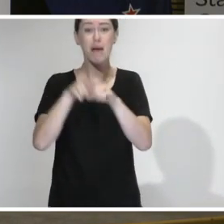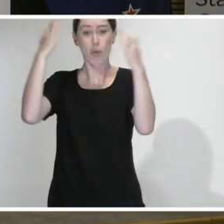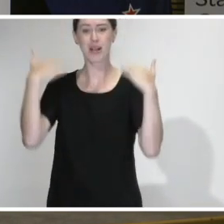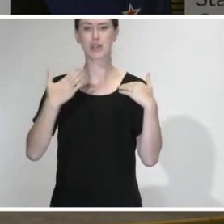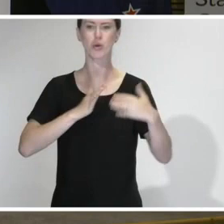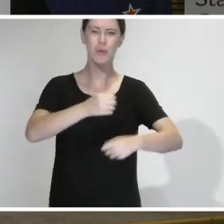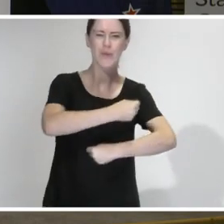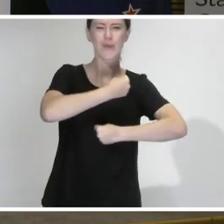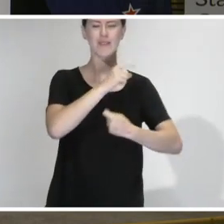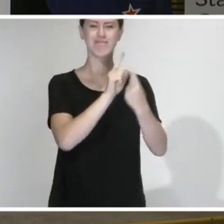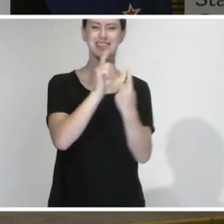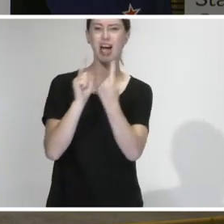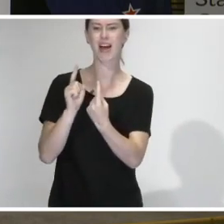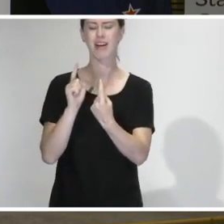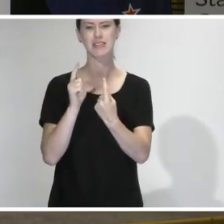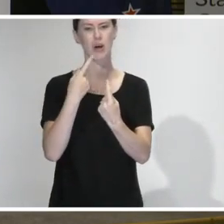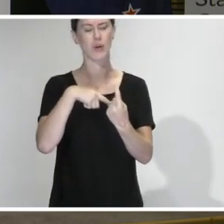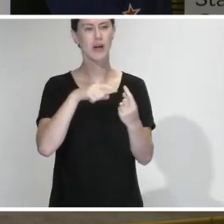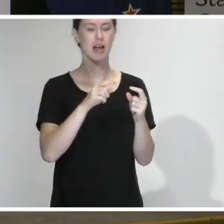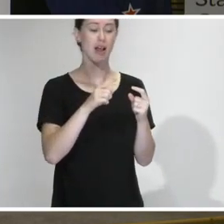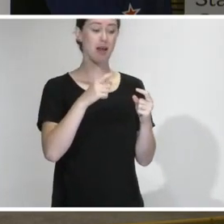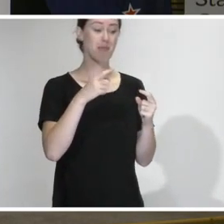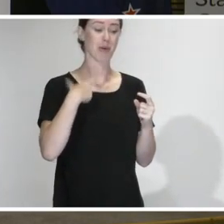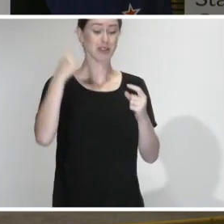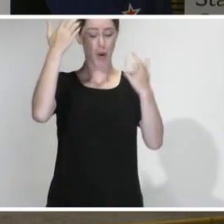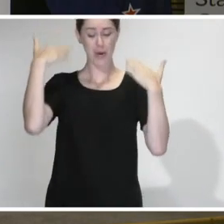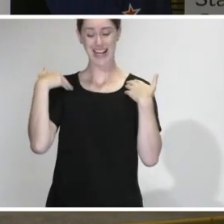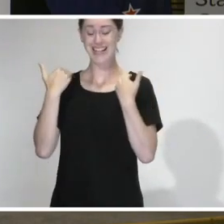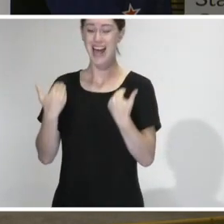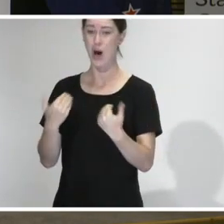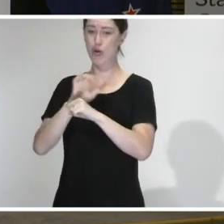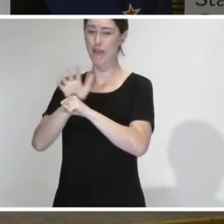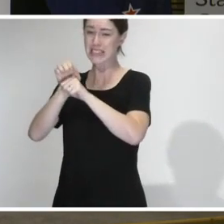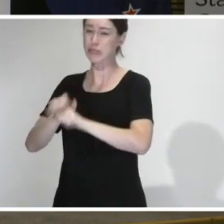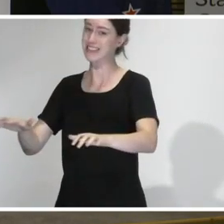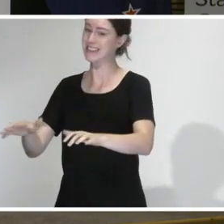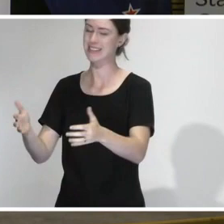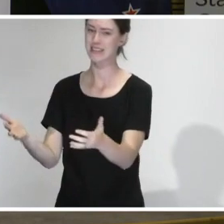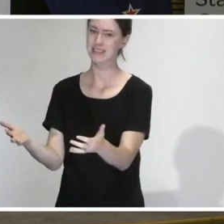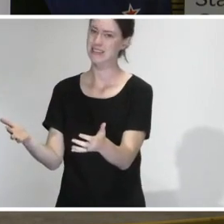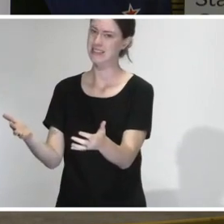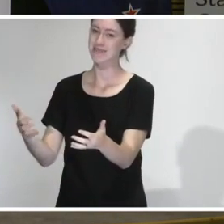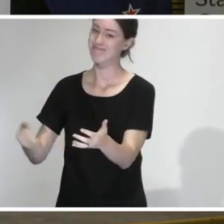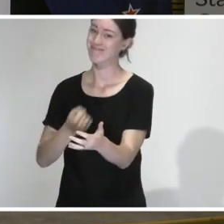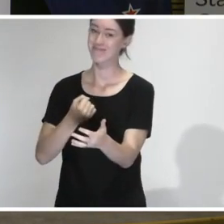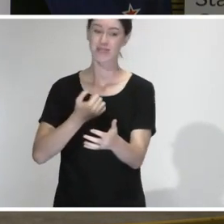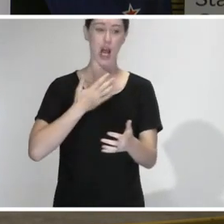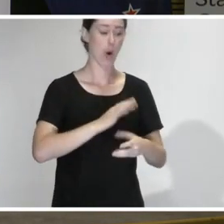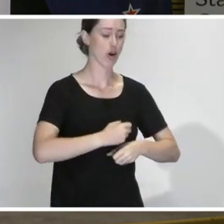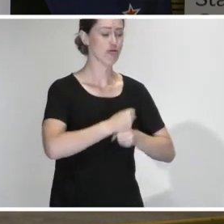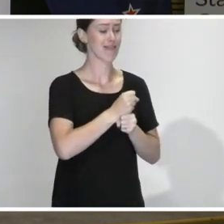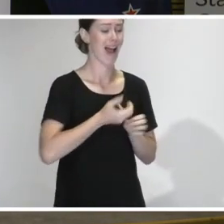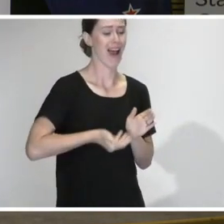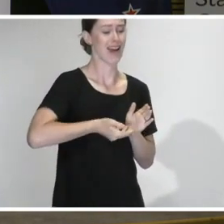as well, and we have an enormous cluster as a result of one of those. I've said many times before, I don't want grief on grief,